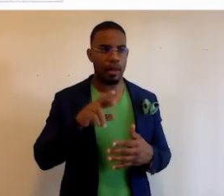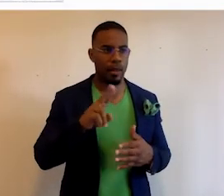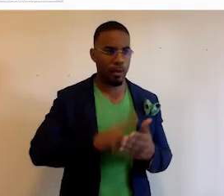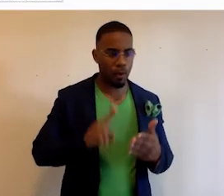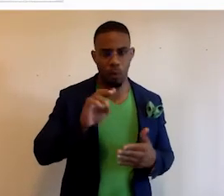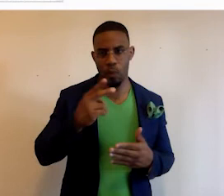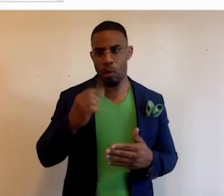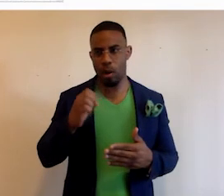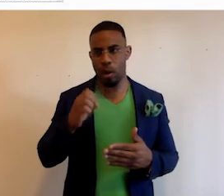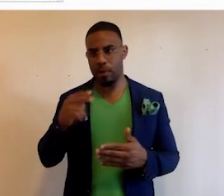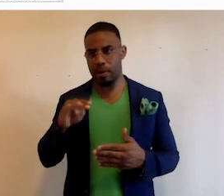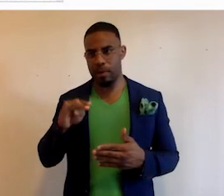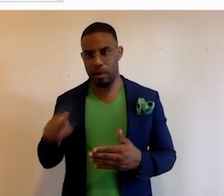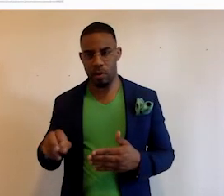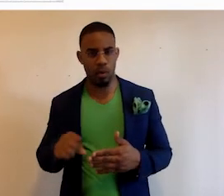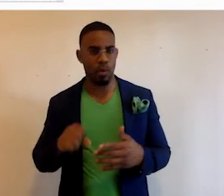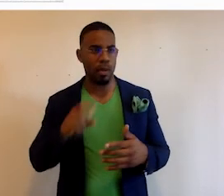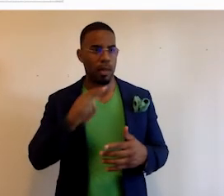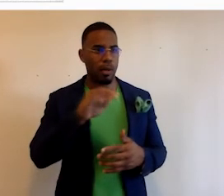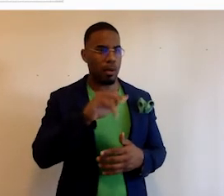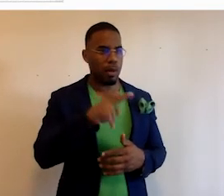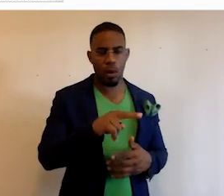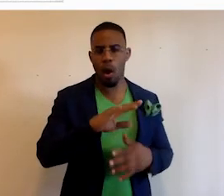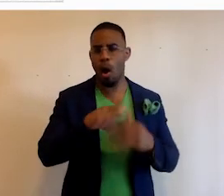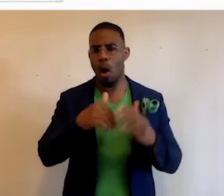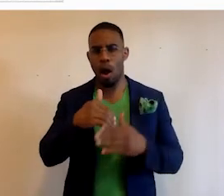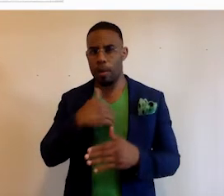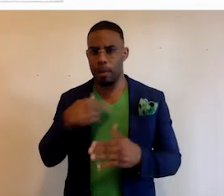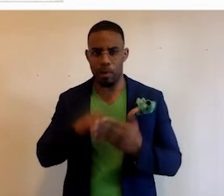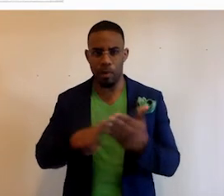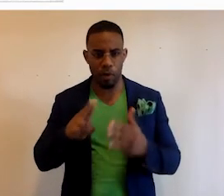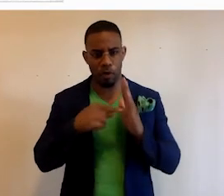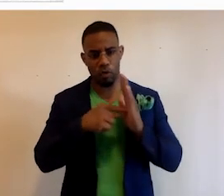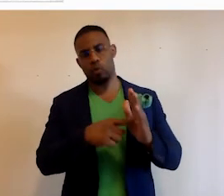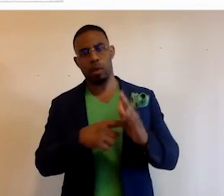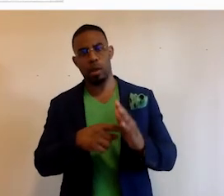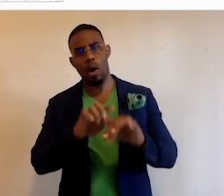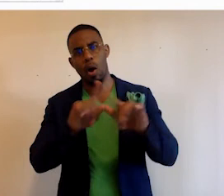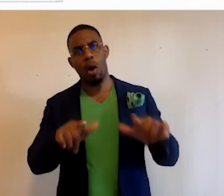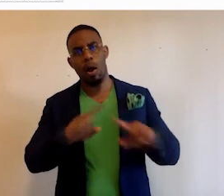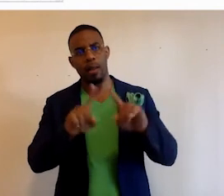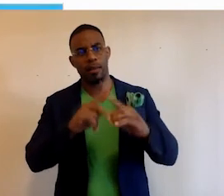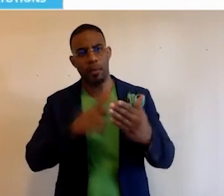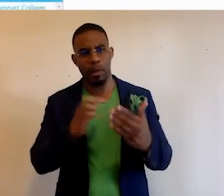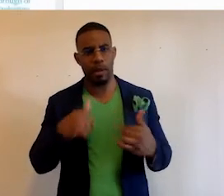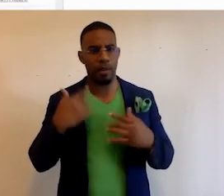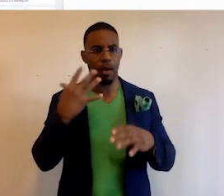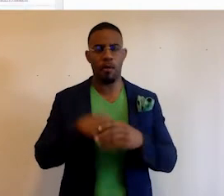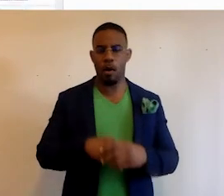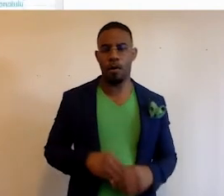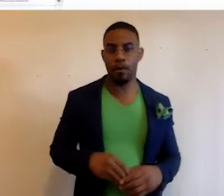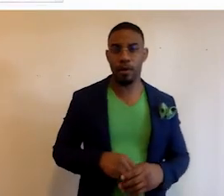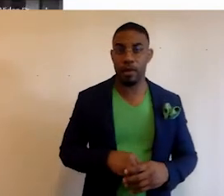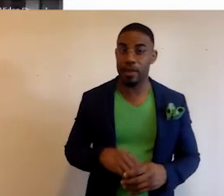one of the HBCUs, NYU. All of their member universities are showcased on here, all the different programs that they've been involved with.